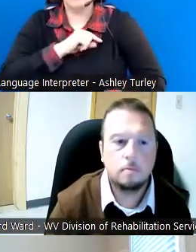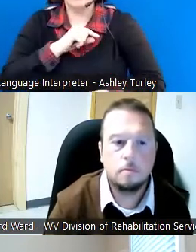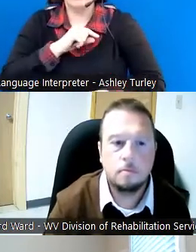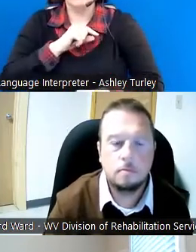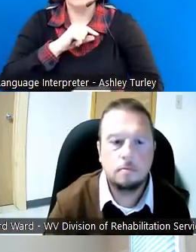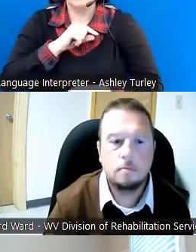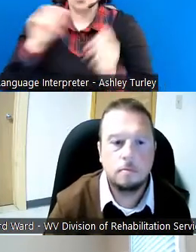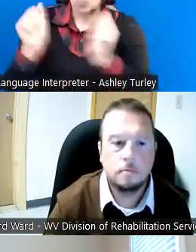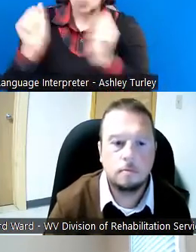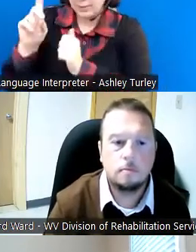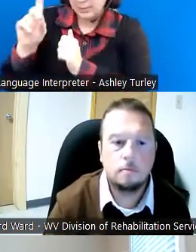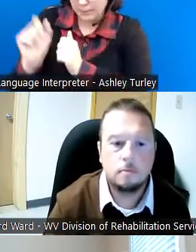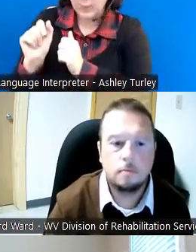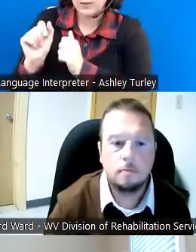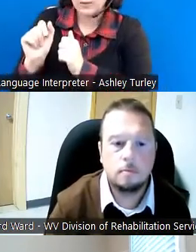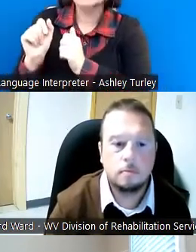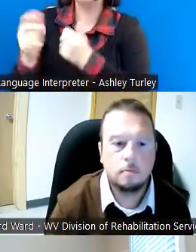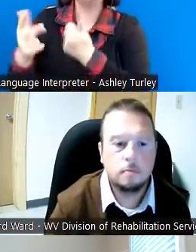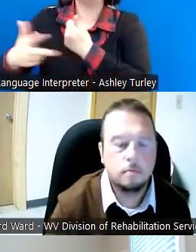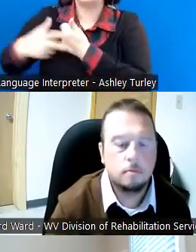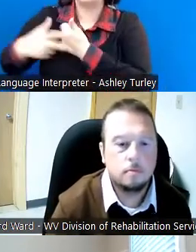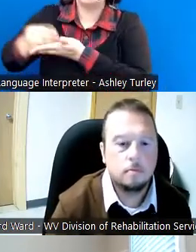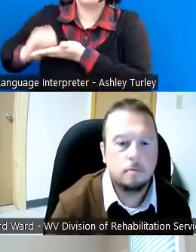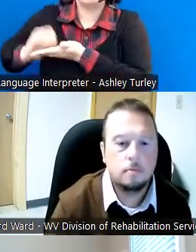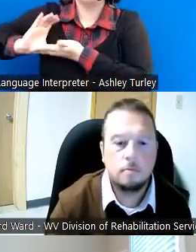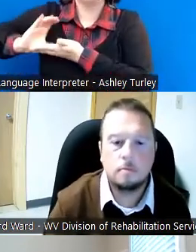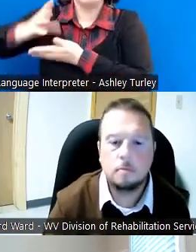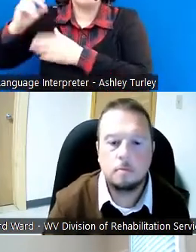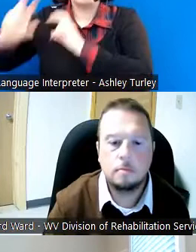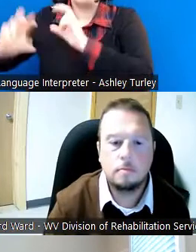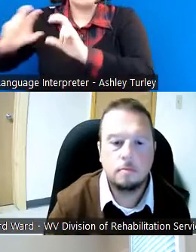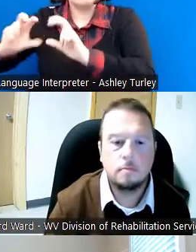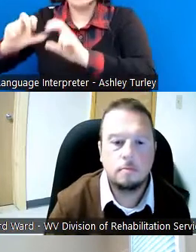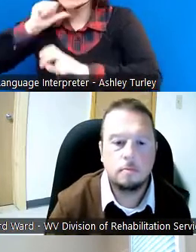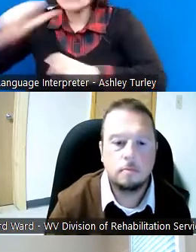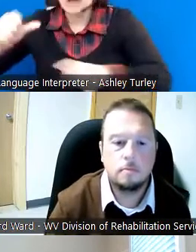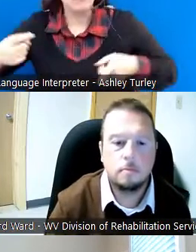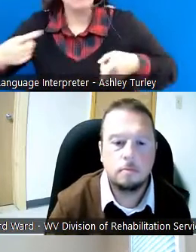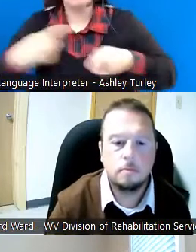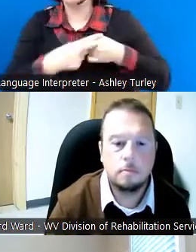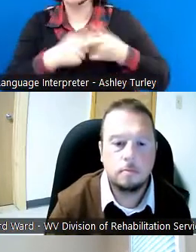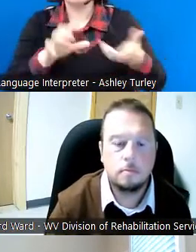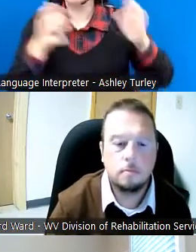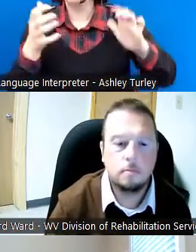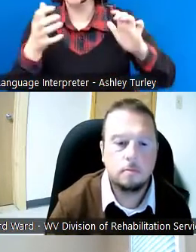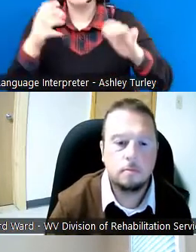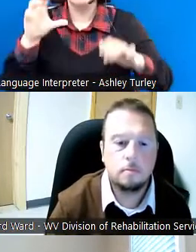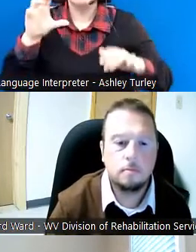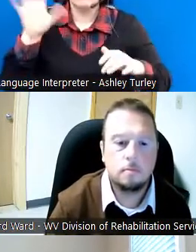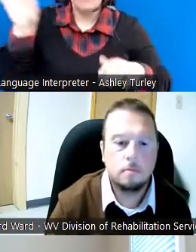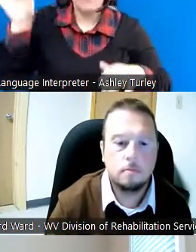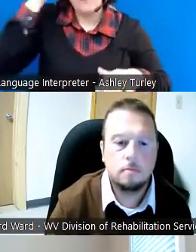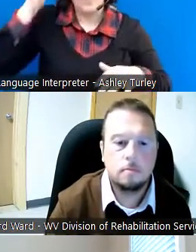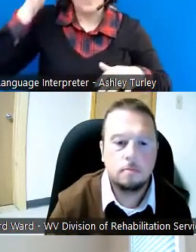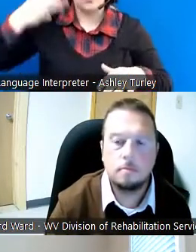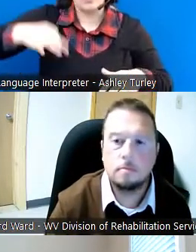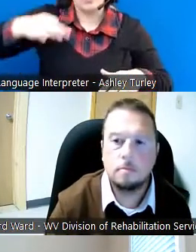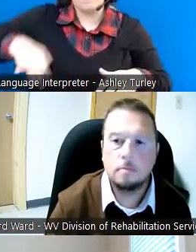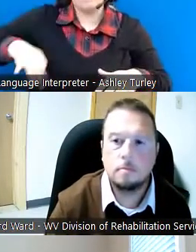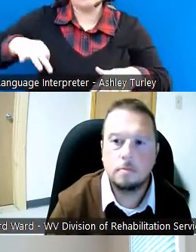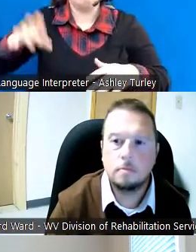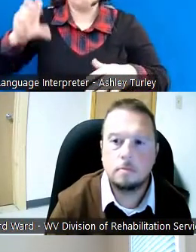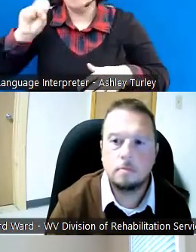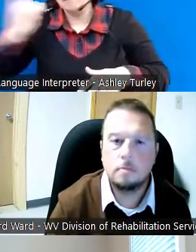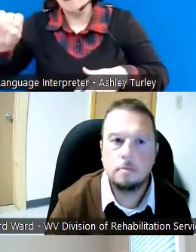to save and invest without it jeopardizing their eligibility for federal benefit programs such as SSI or Medicaid.